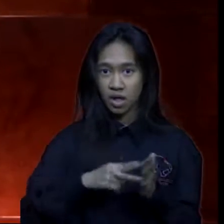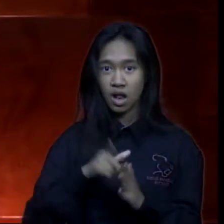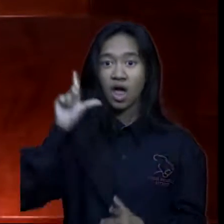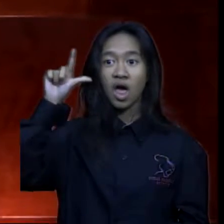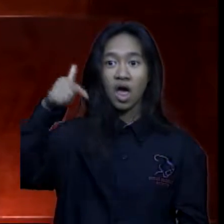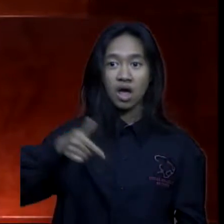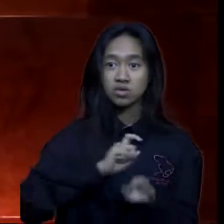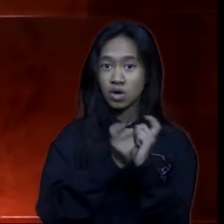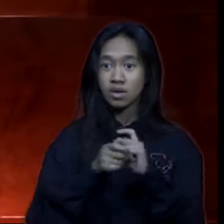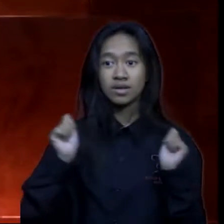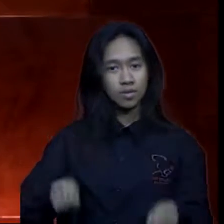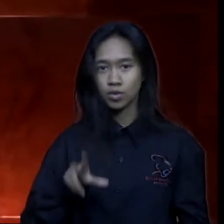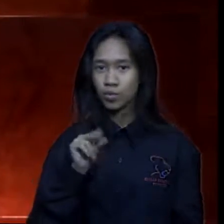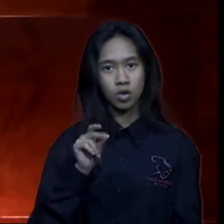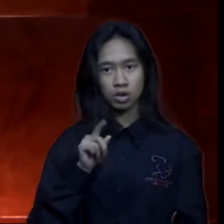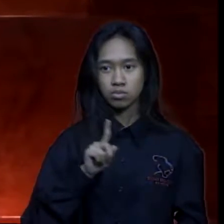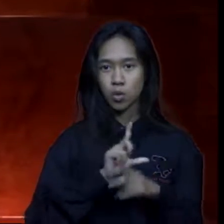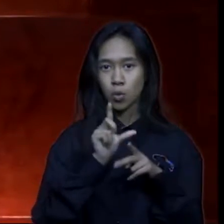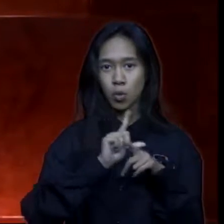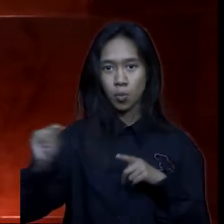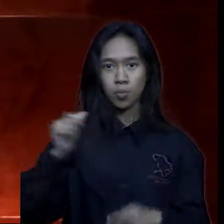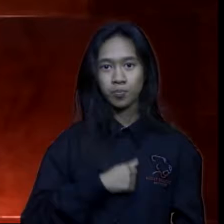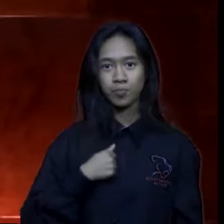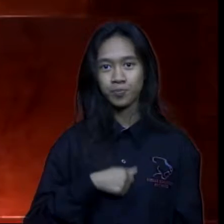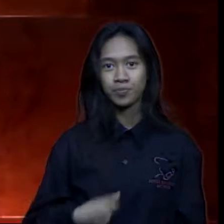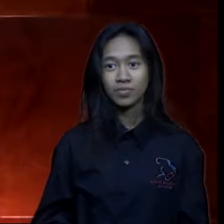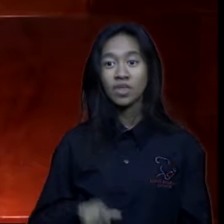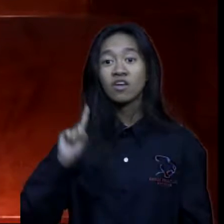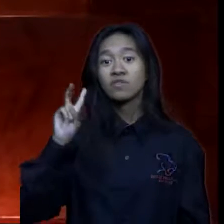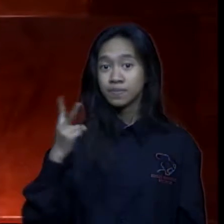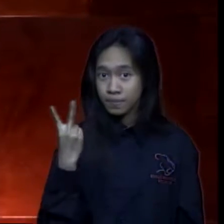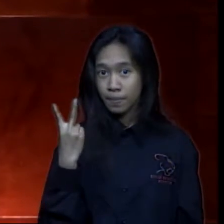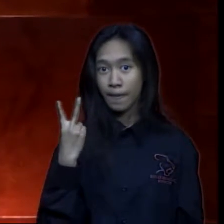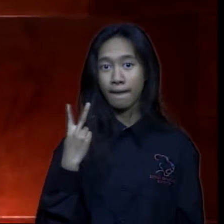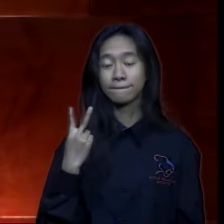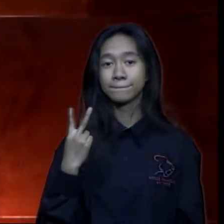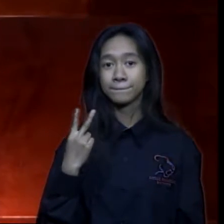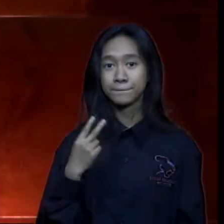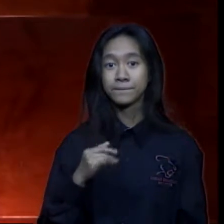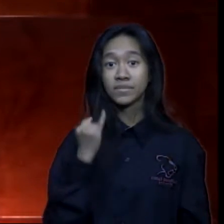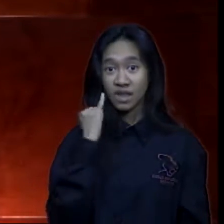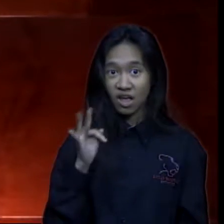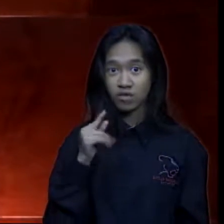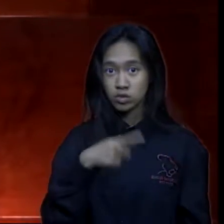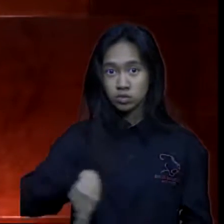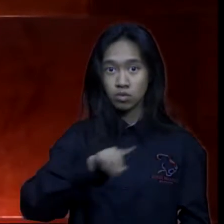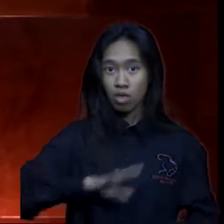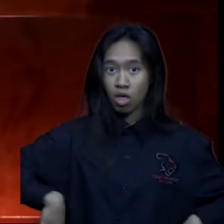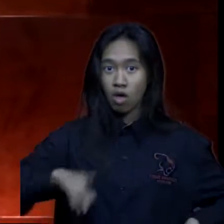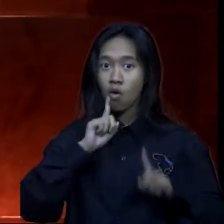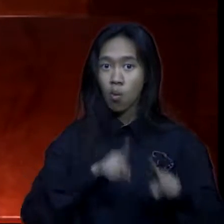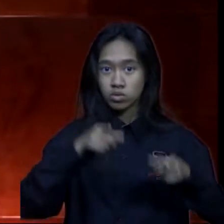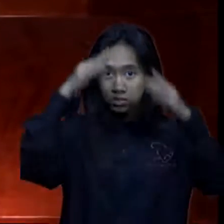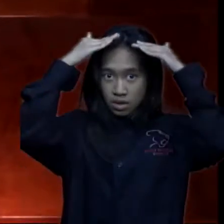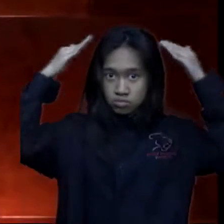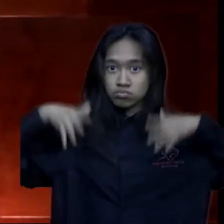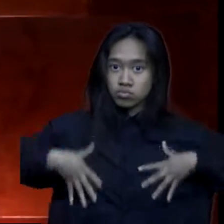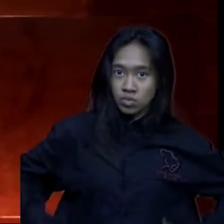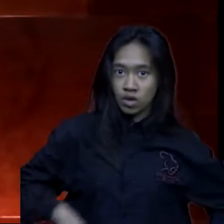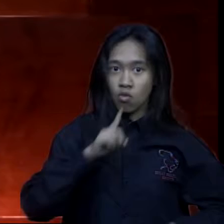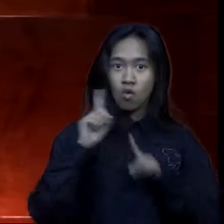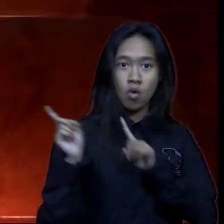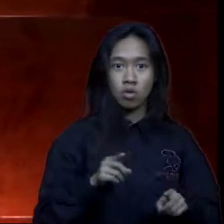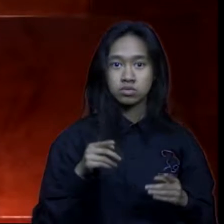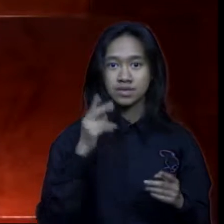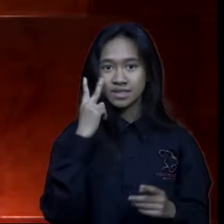chance you will get what you get number two if you have not ordered your cap or gown you need to see Mr. Brown